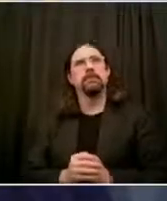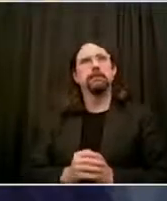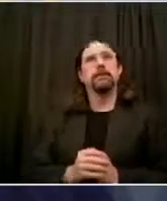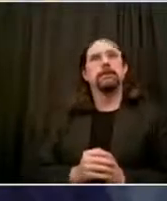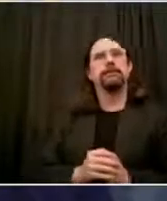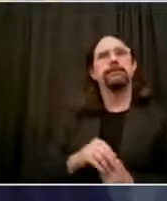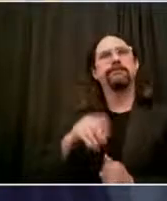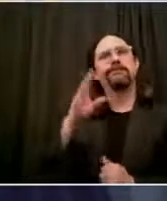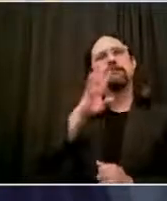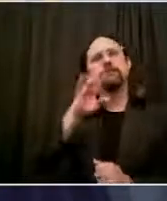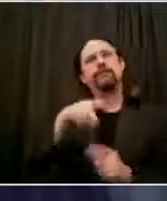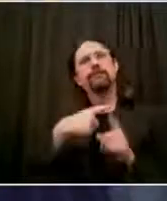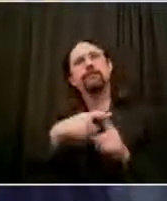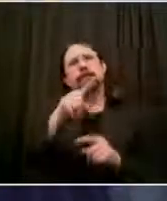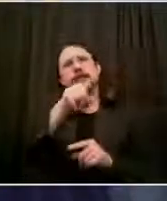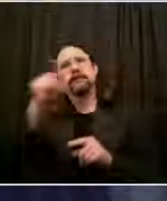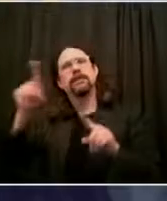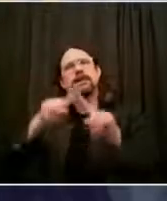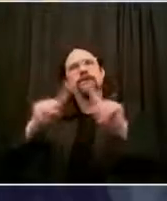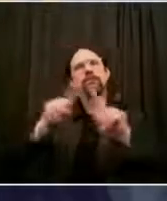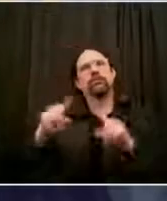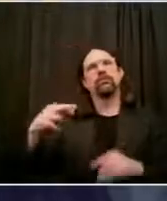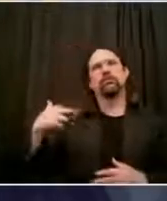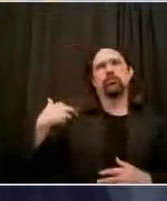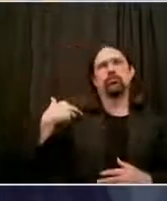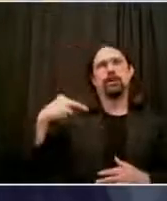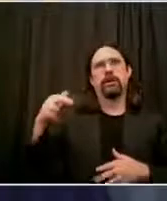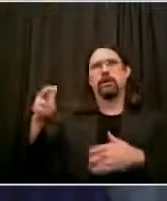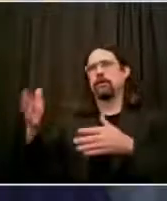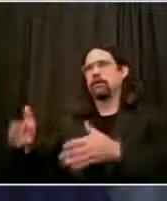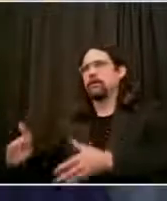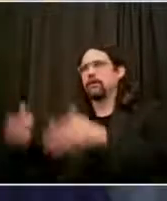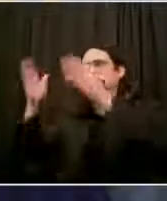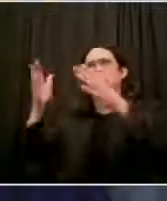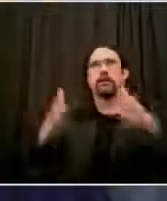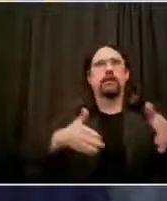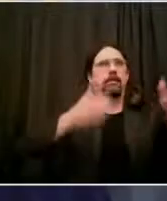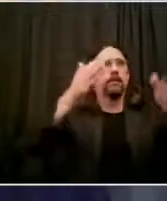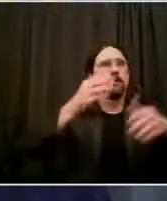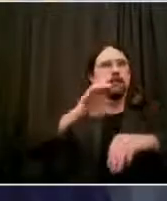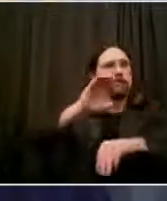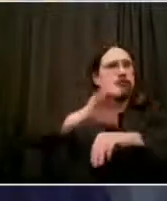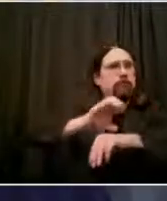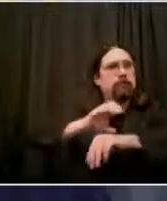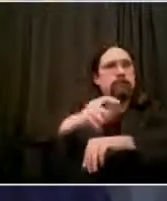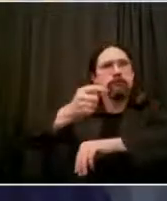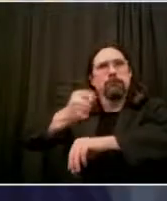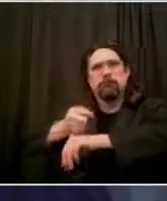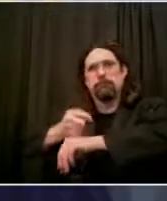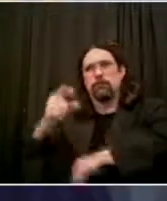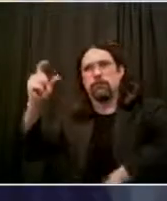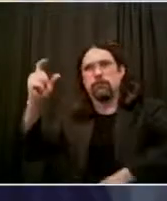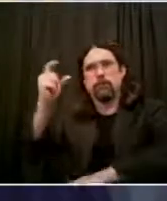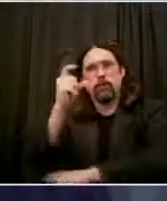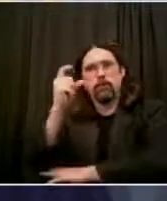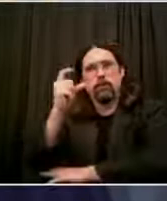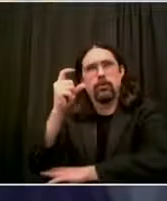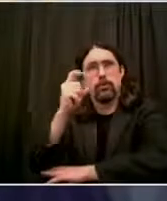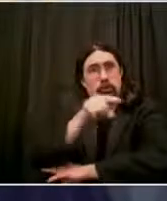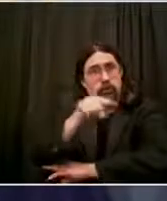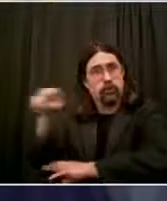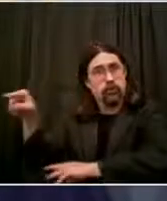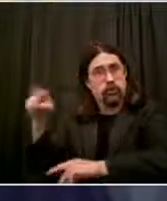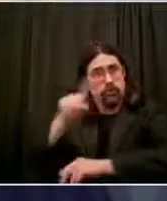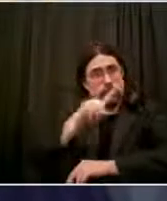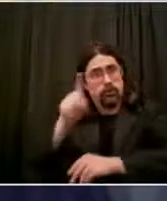I'll start and pass to Phil. Phil and a lot of others have been deeply involved in our faith efforts. Our commissioner for